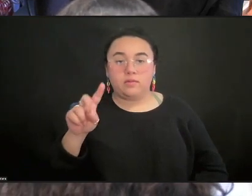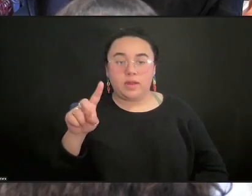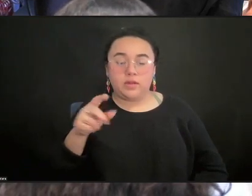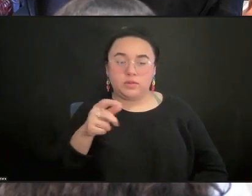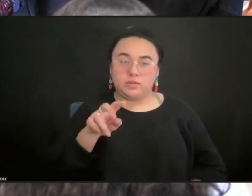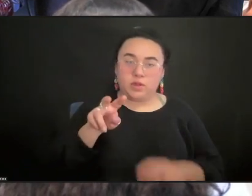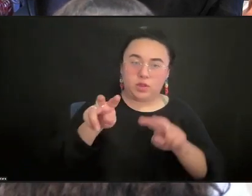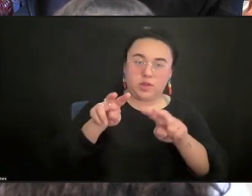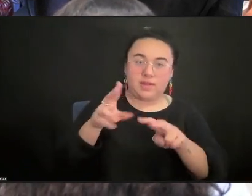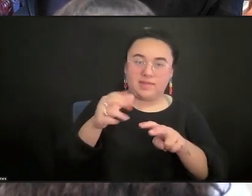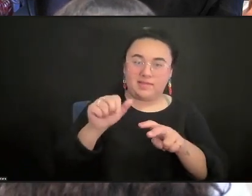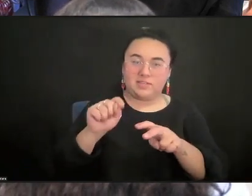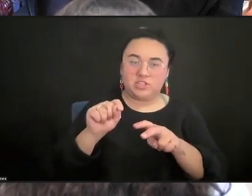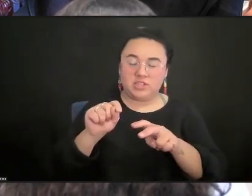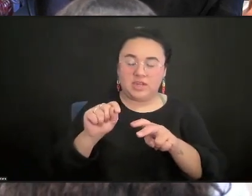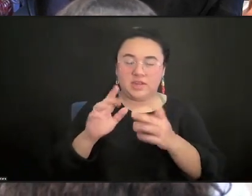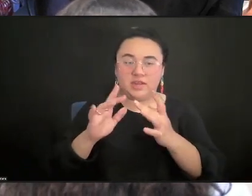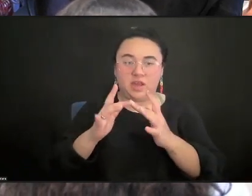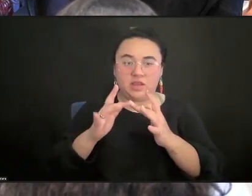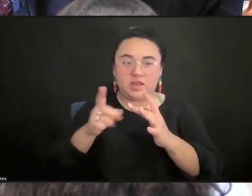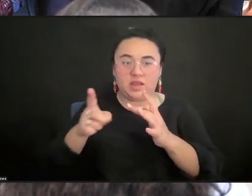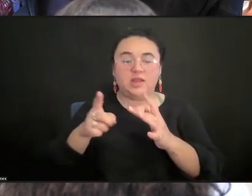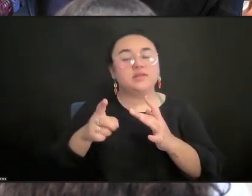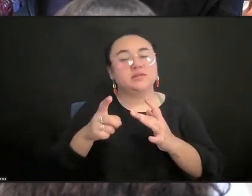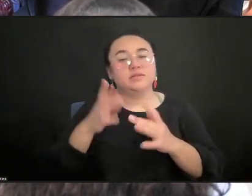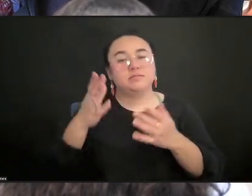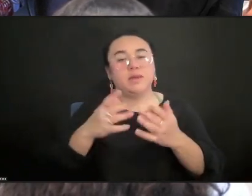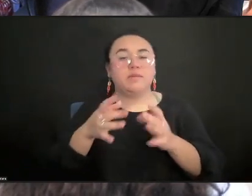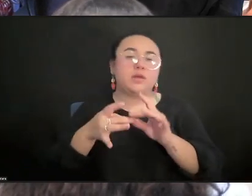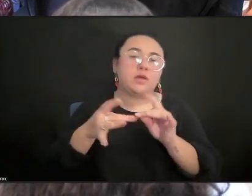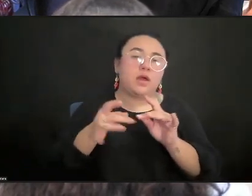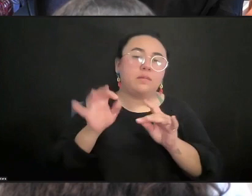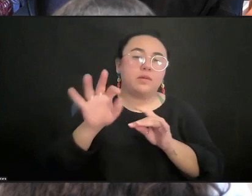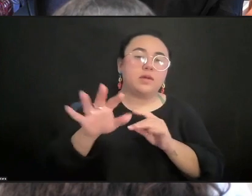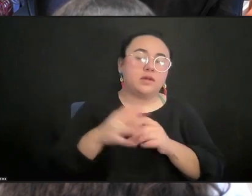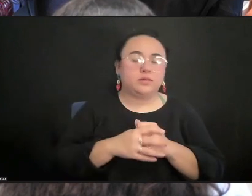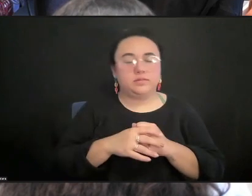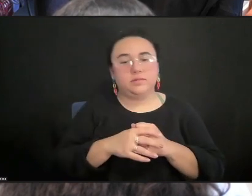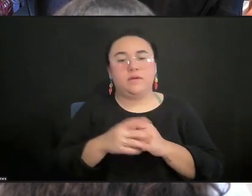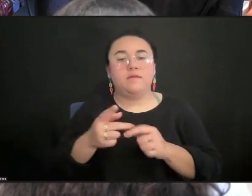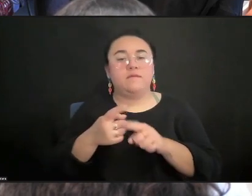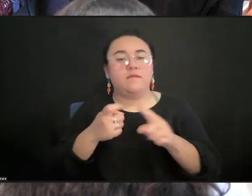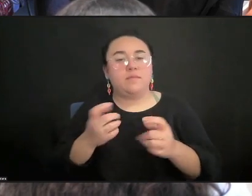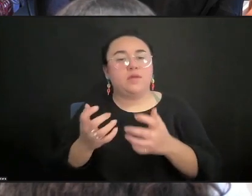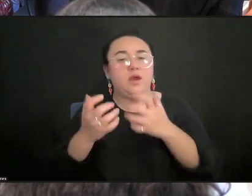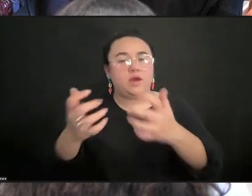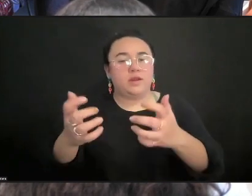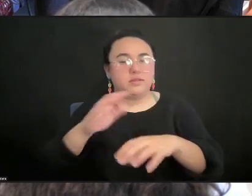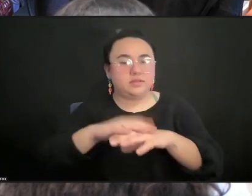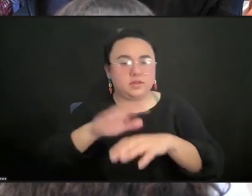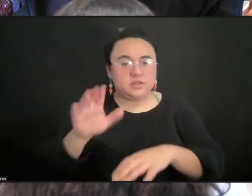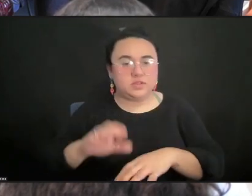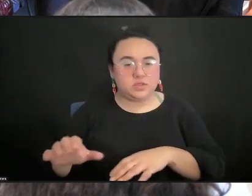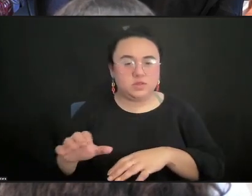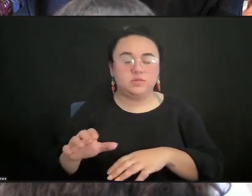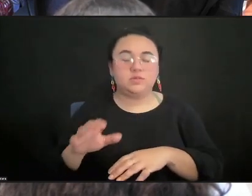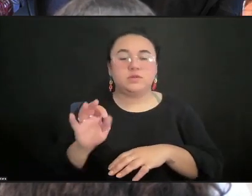and may bring forth a question or comment or two from you on Zoom into the